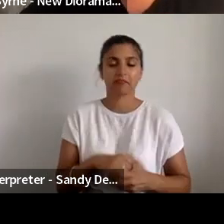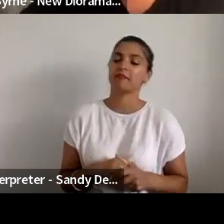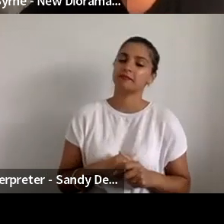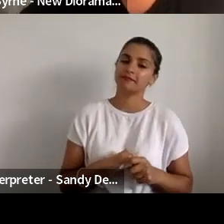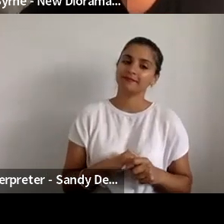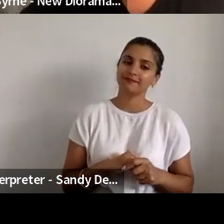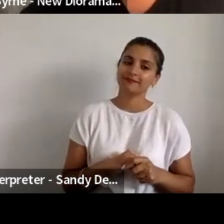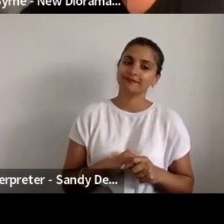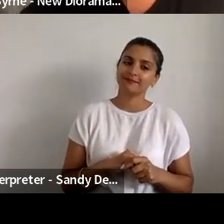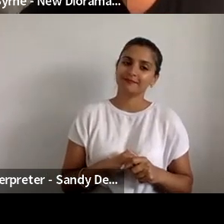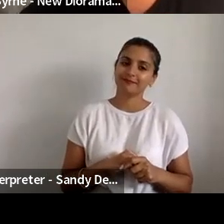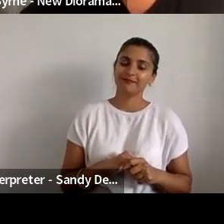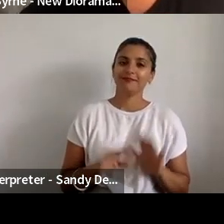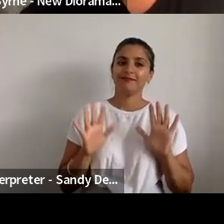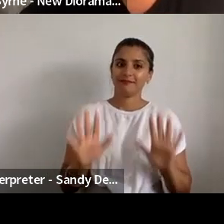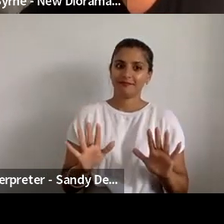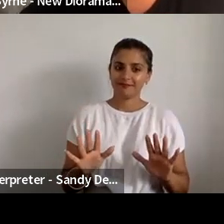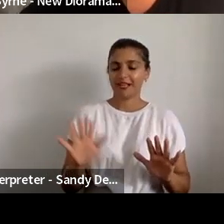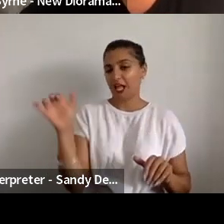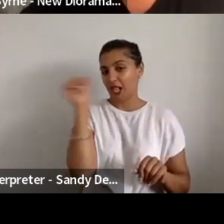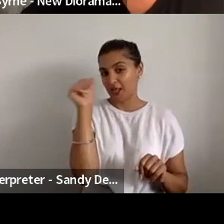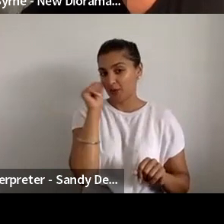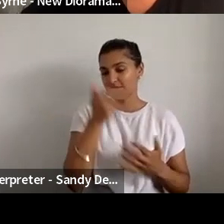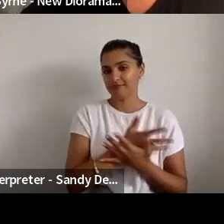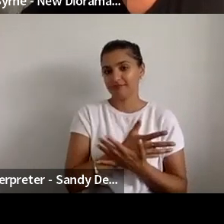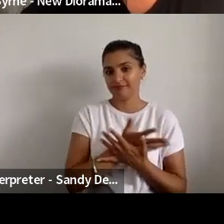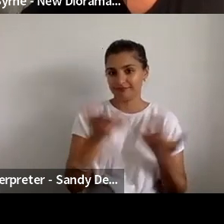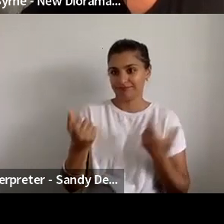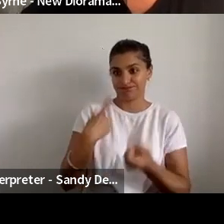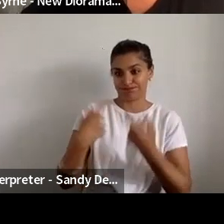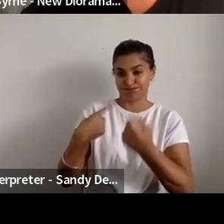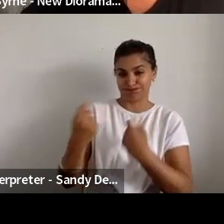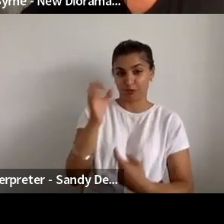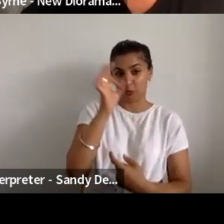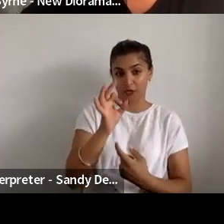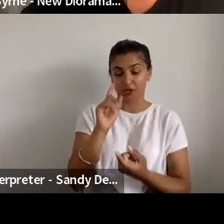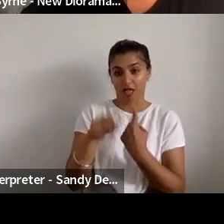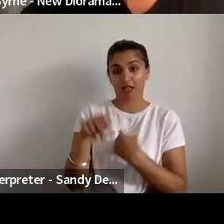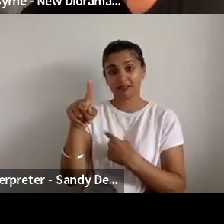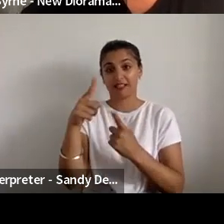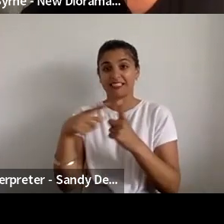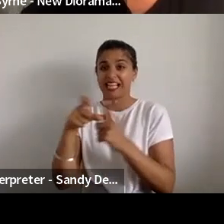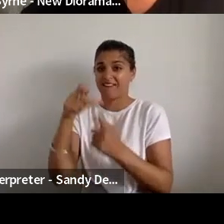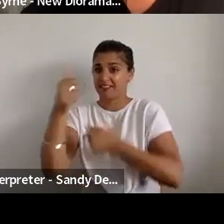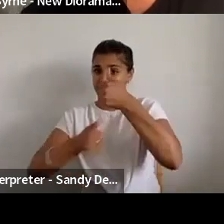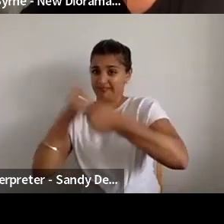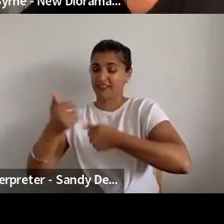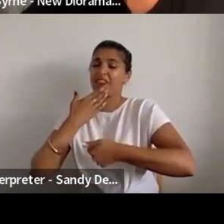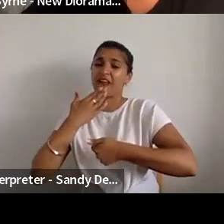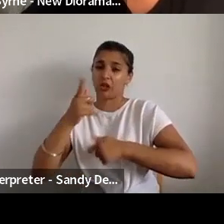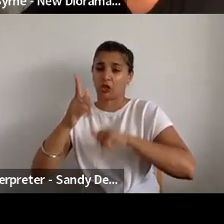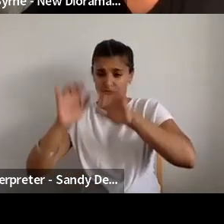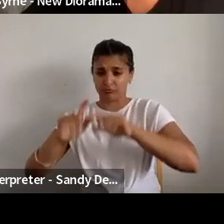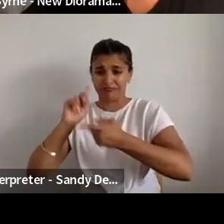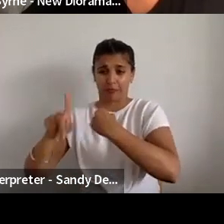despite valiant attempts in the Q&A, thank you very much to David in particular for putting as many answers in there as